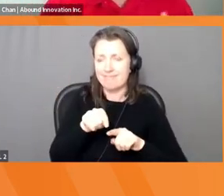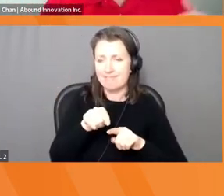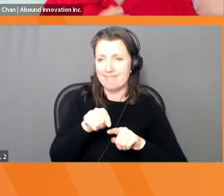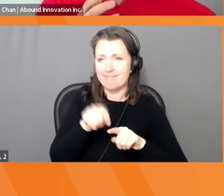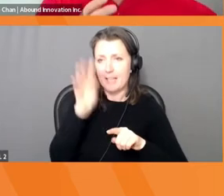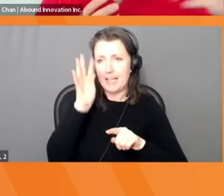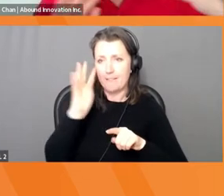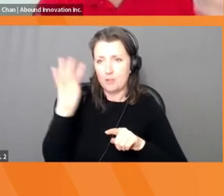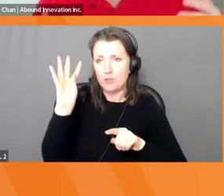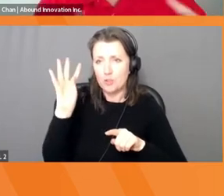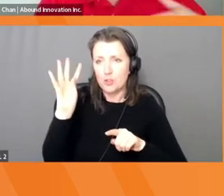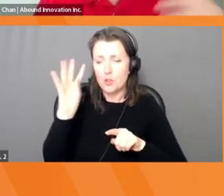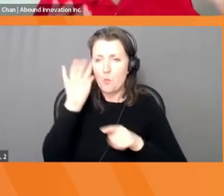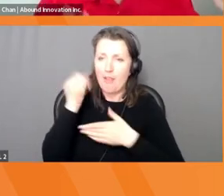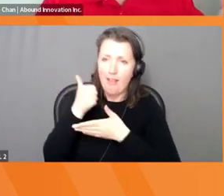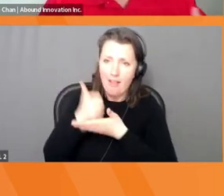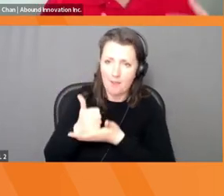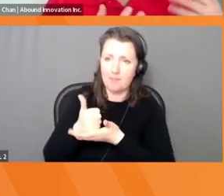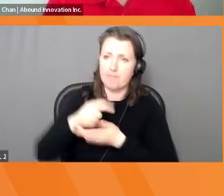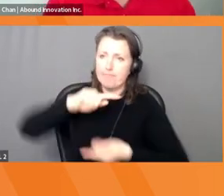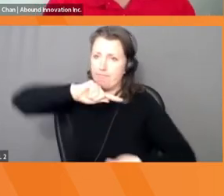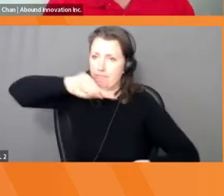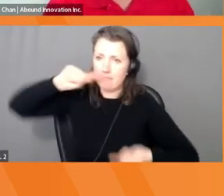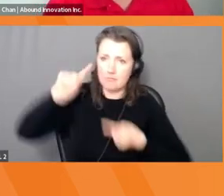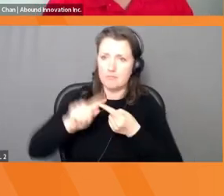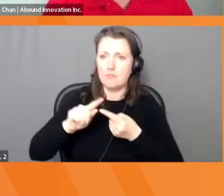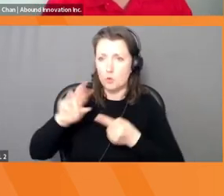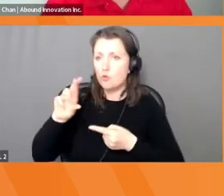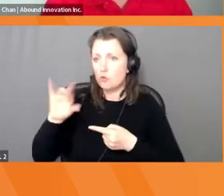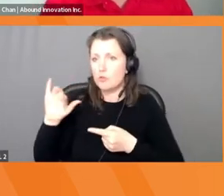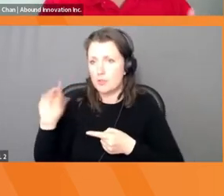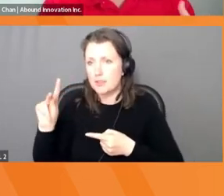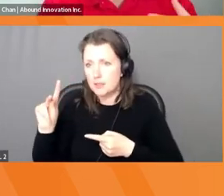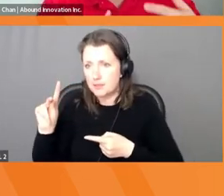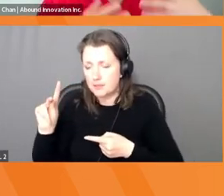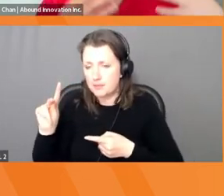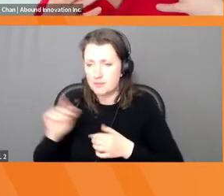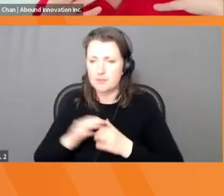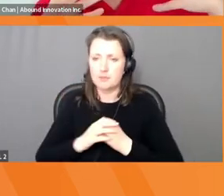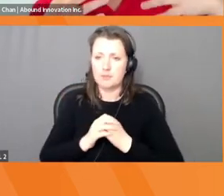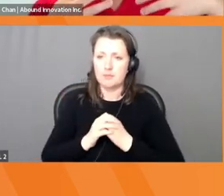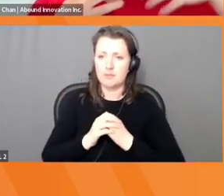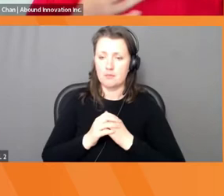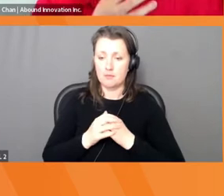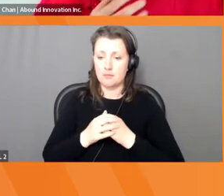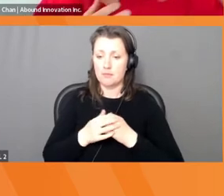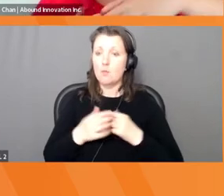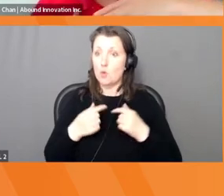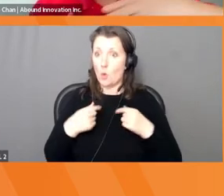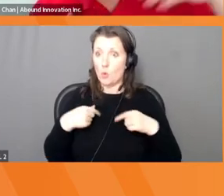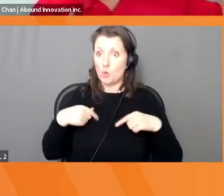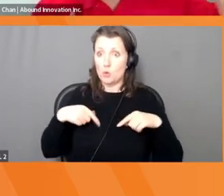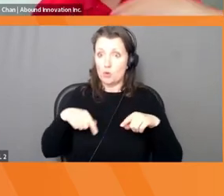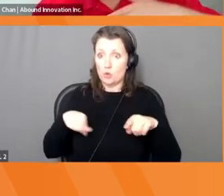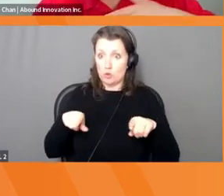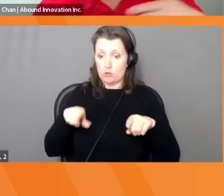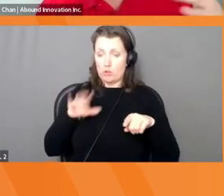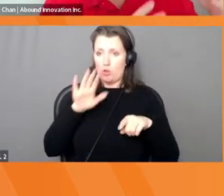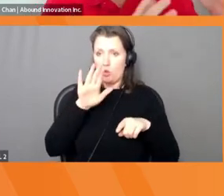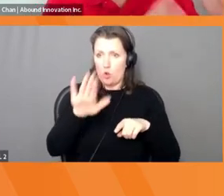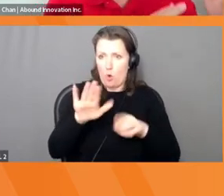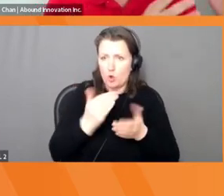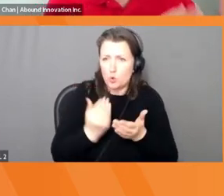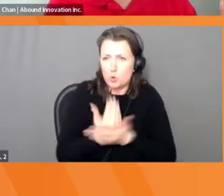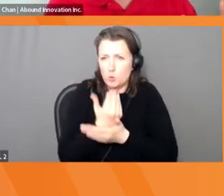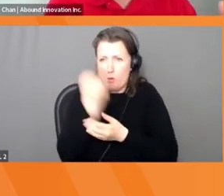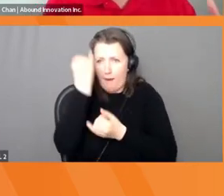because essentially, what we're finding out during the innovation journey, is all all the all that risk is being lowered as we find out